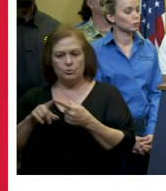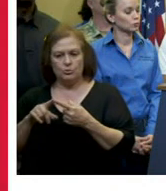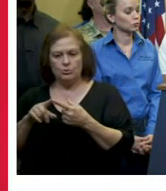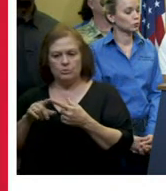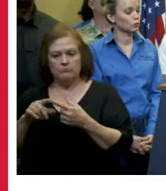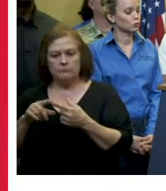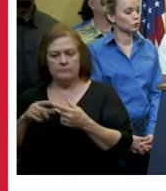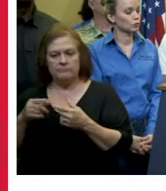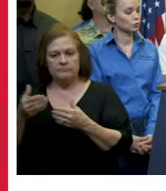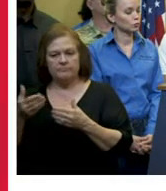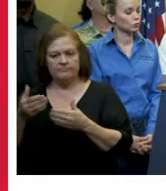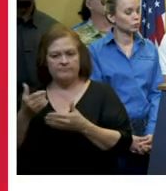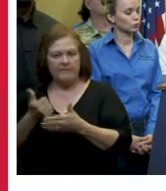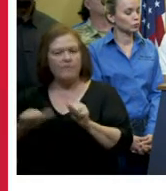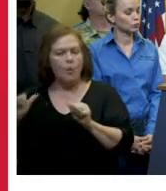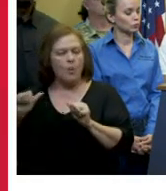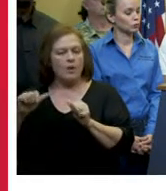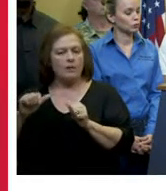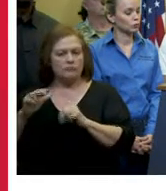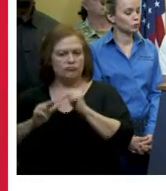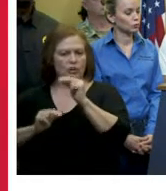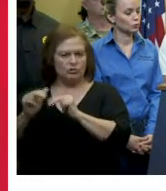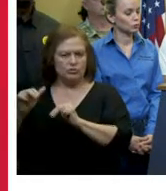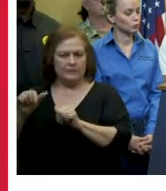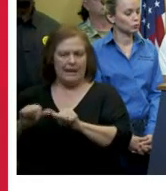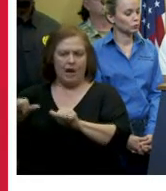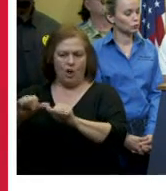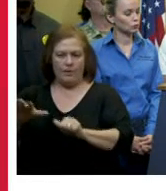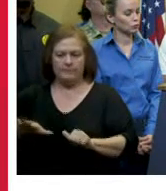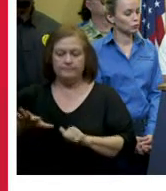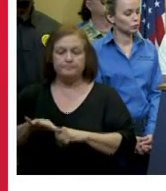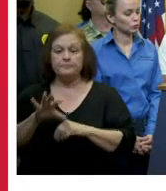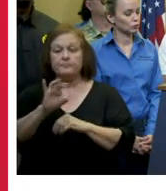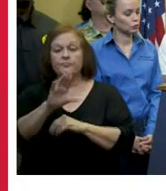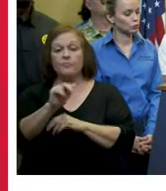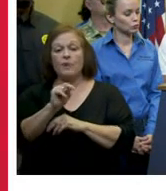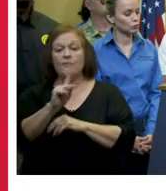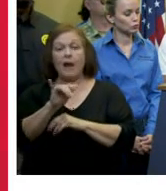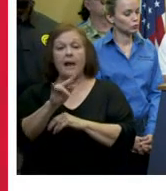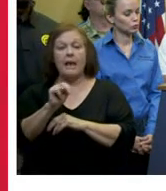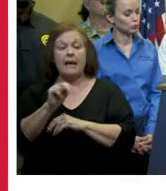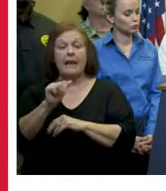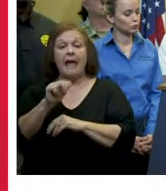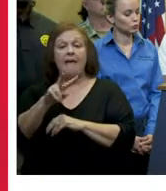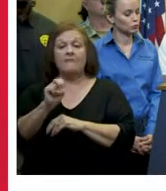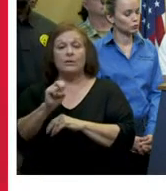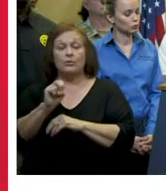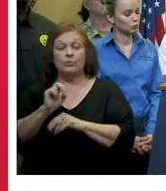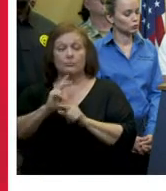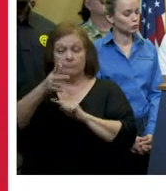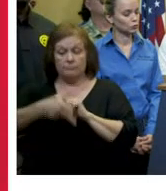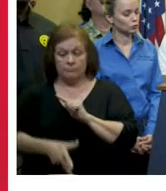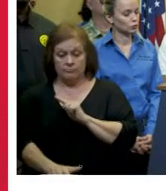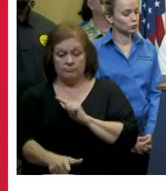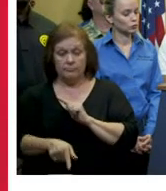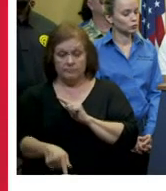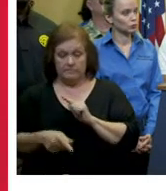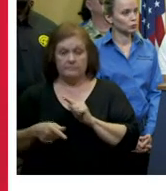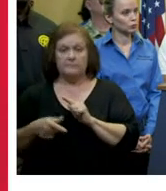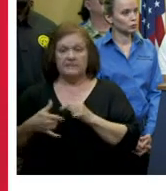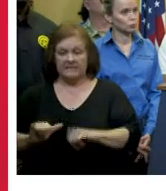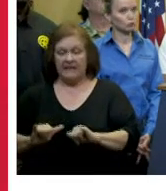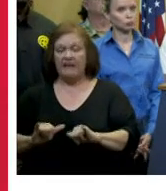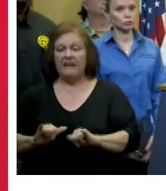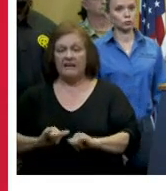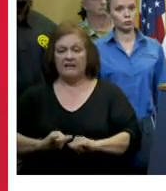we have requested that the franklin avenue underpass be blocked in anticipation that